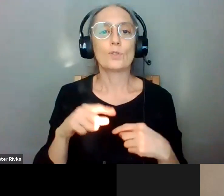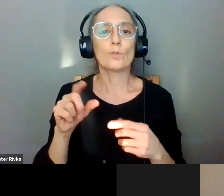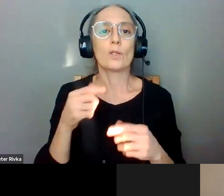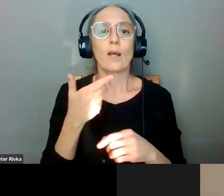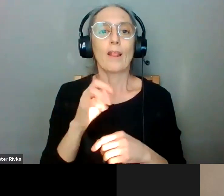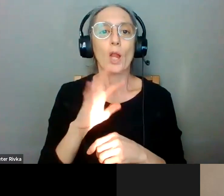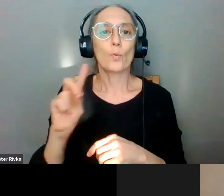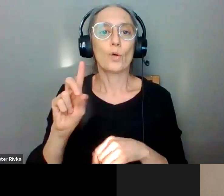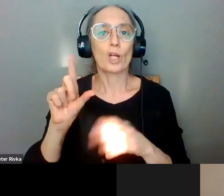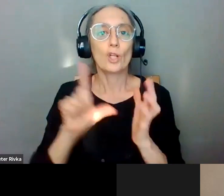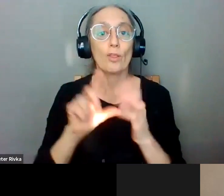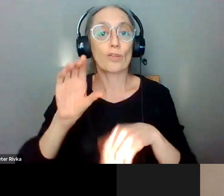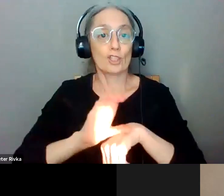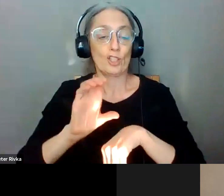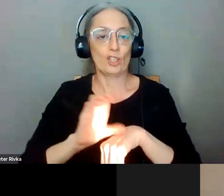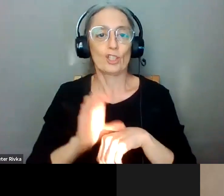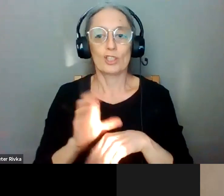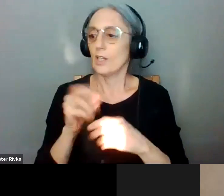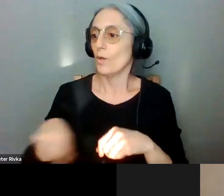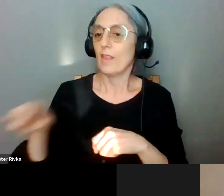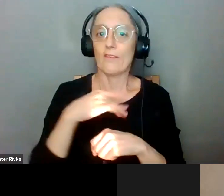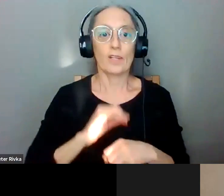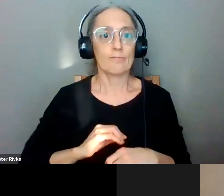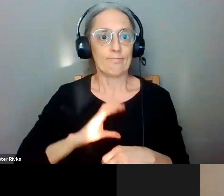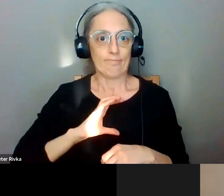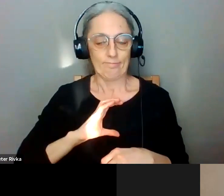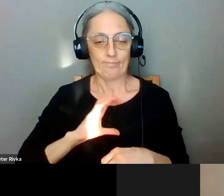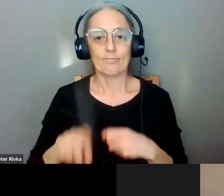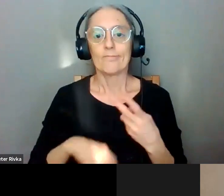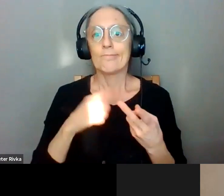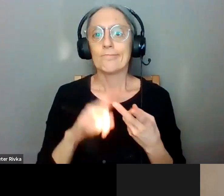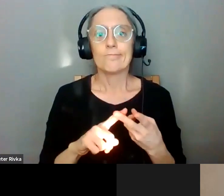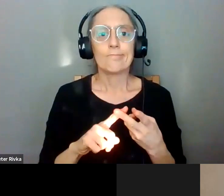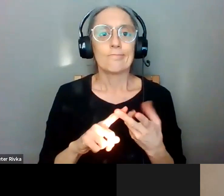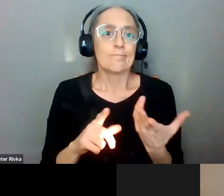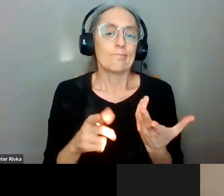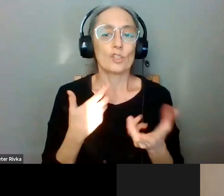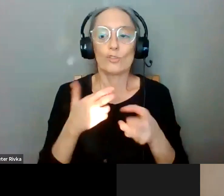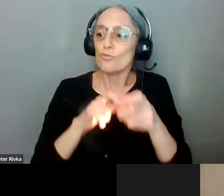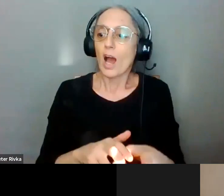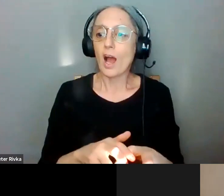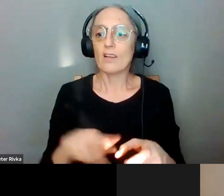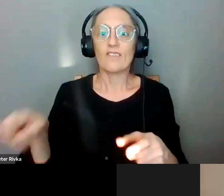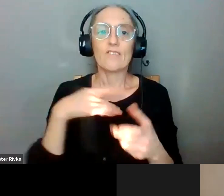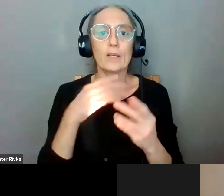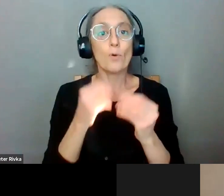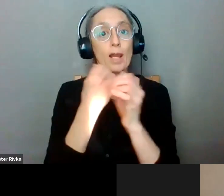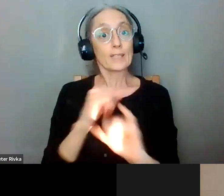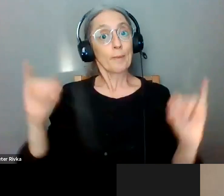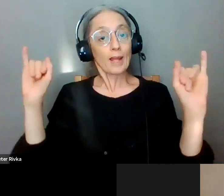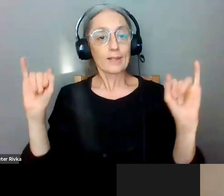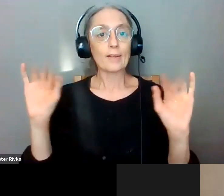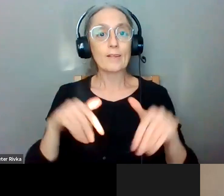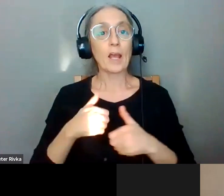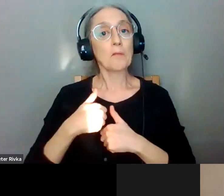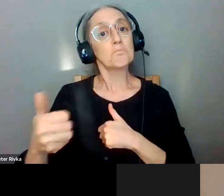and uh it gives you a real sense of independence and not only to to uh get to and from